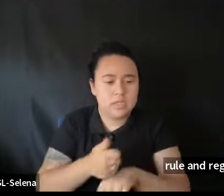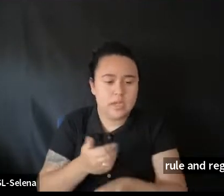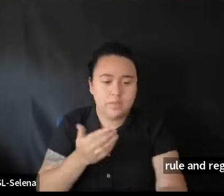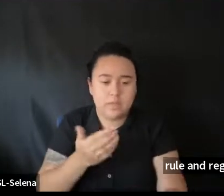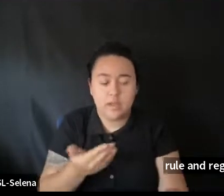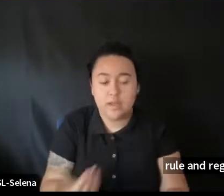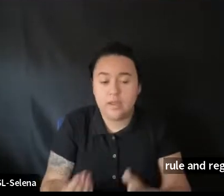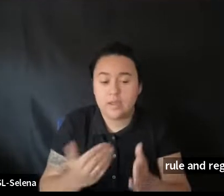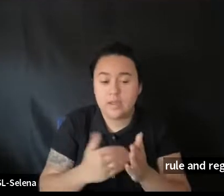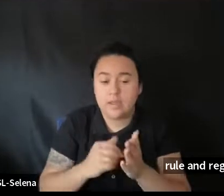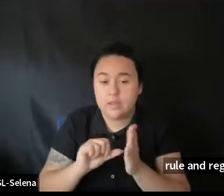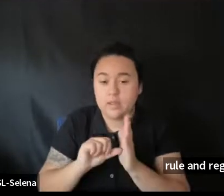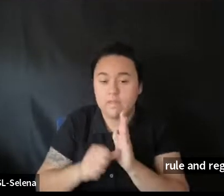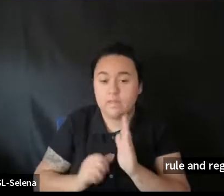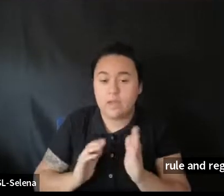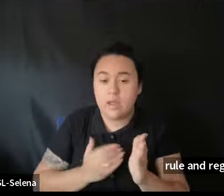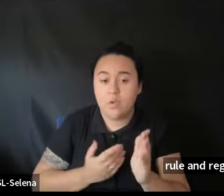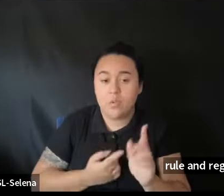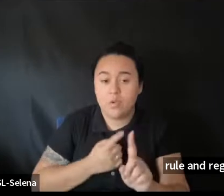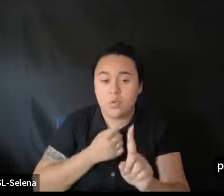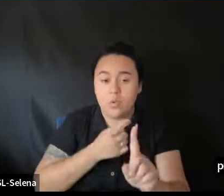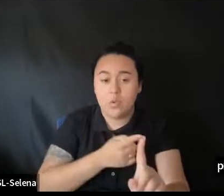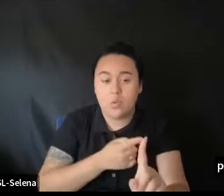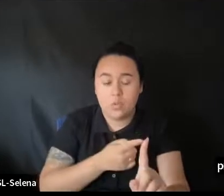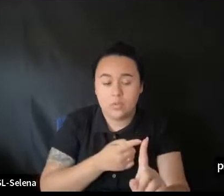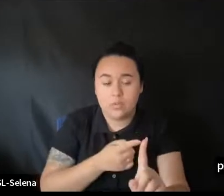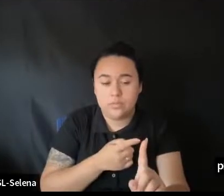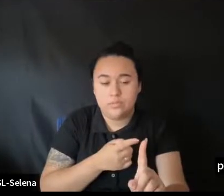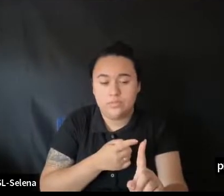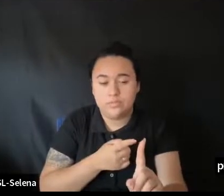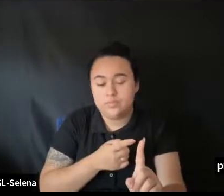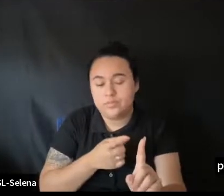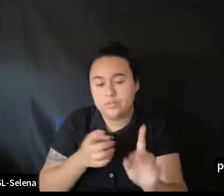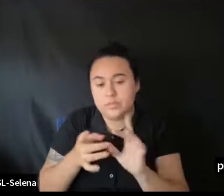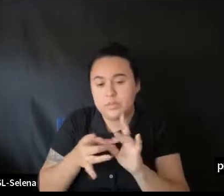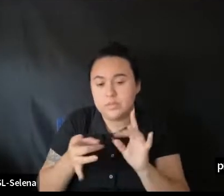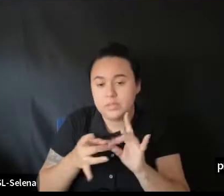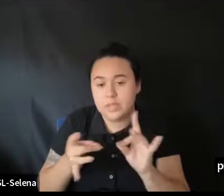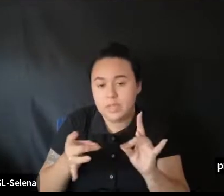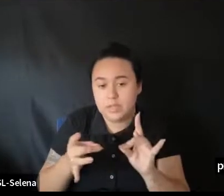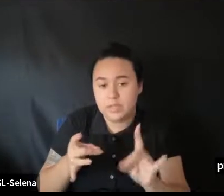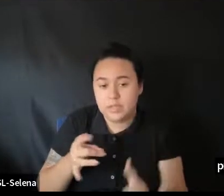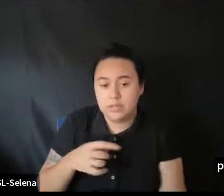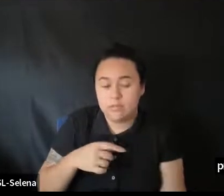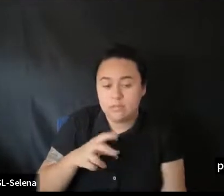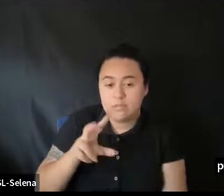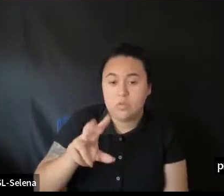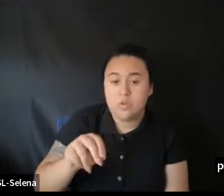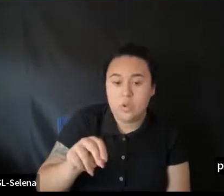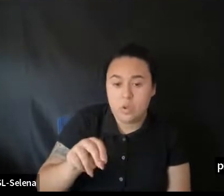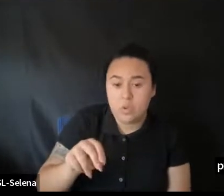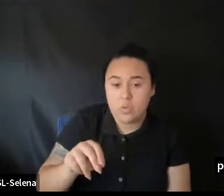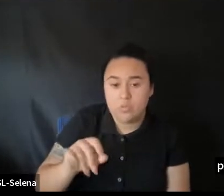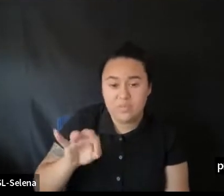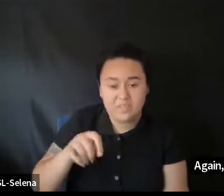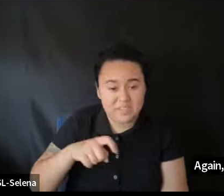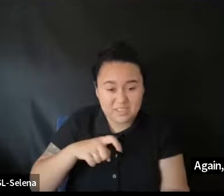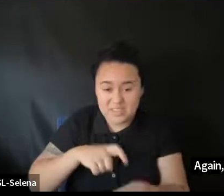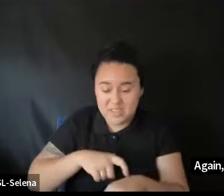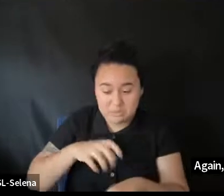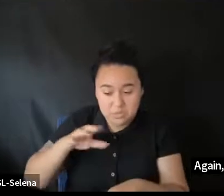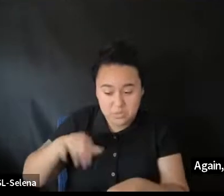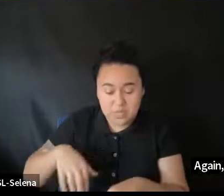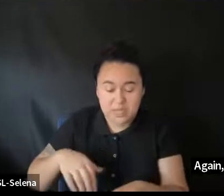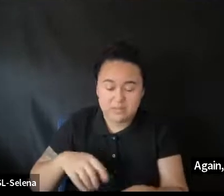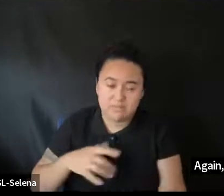Again. Our. Our goal. It. Saying no. By the time. It's too late. For a production. Is the